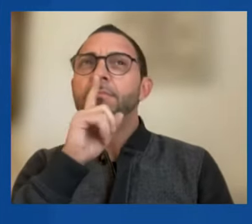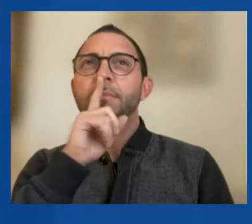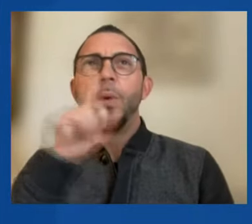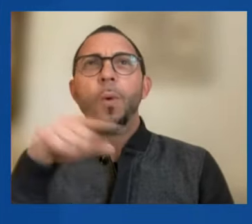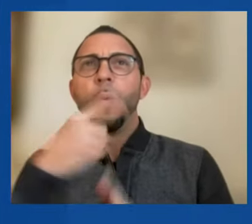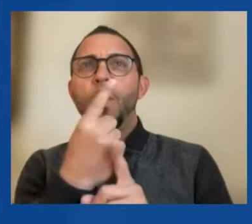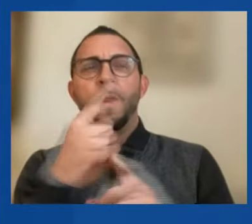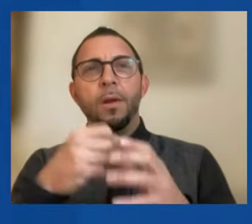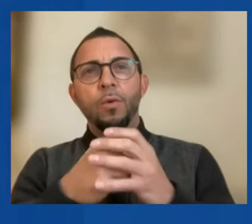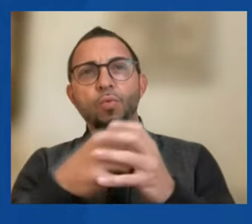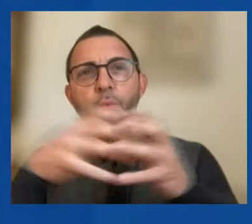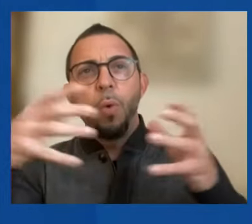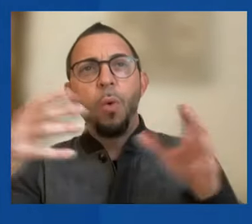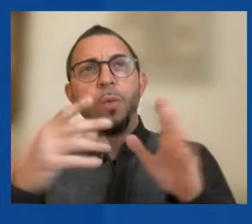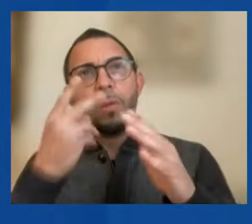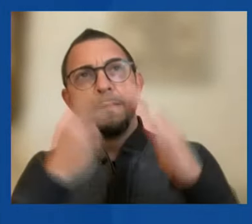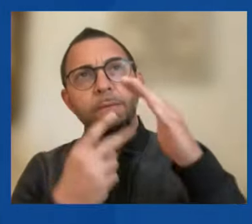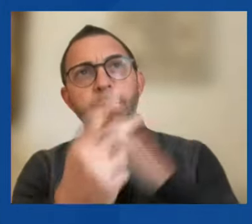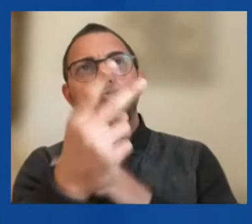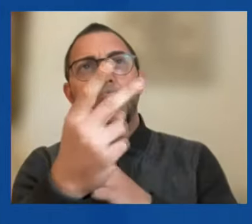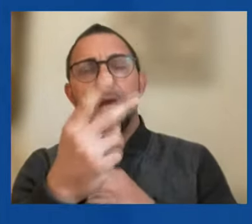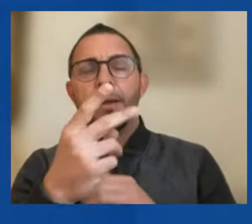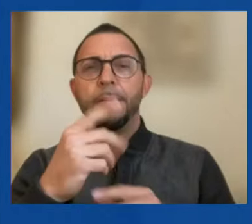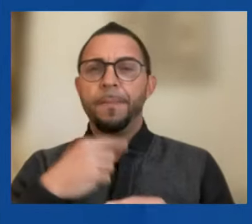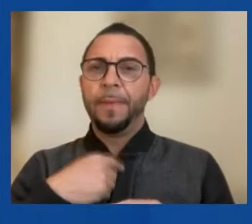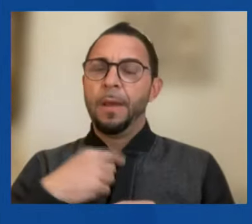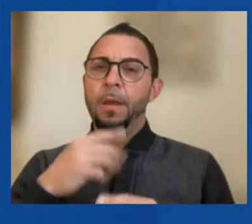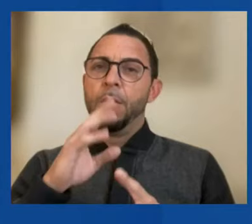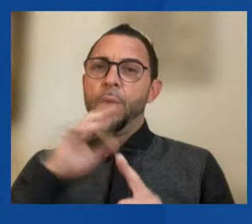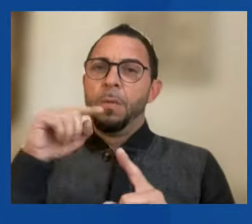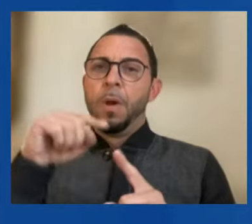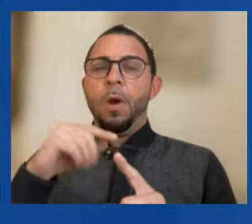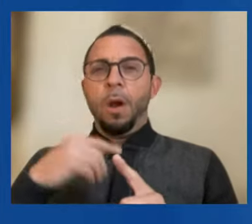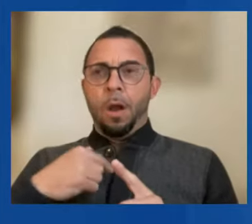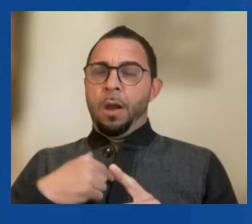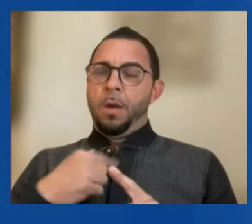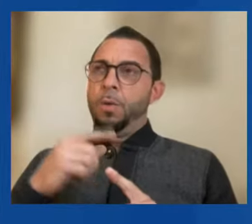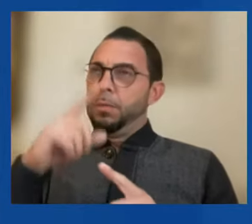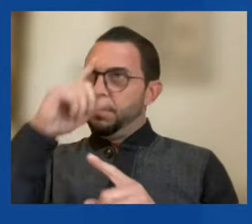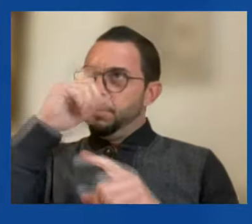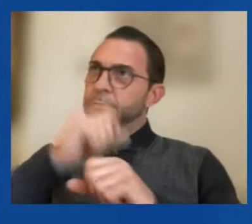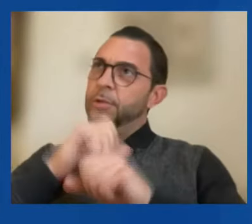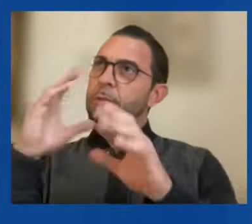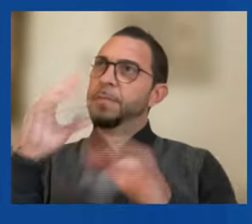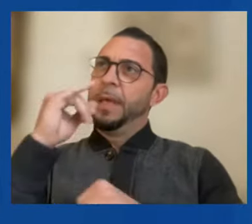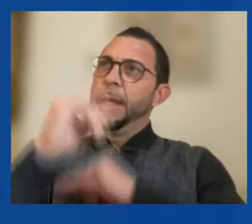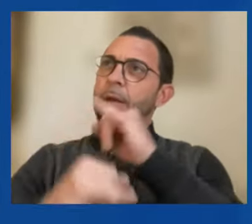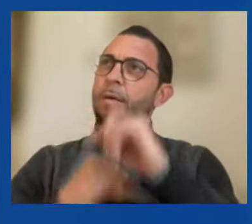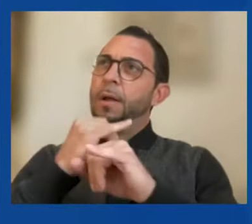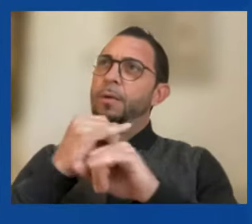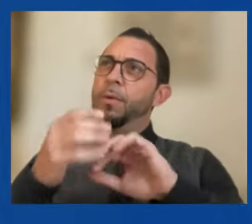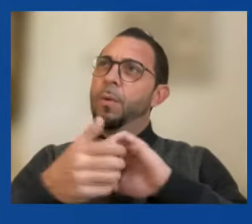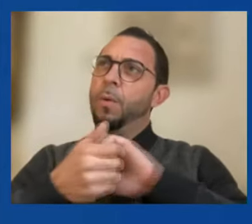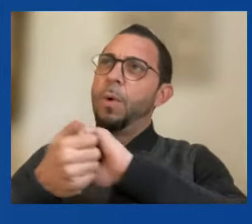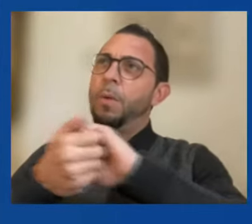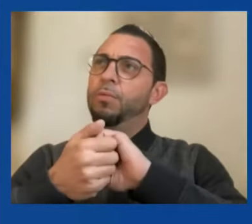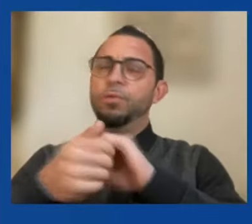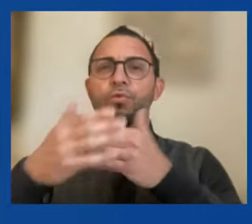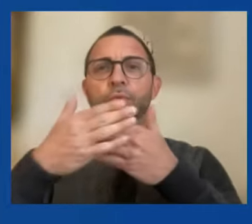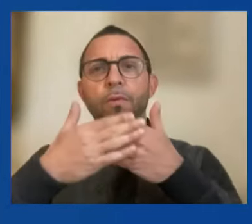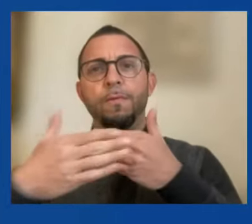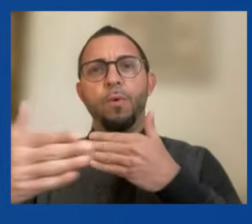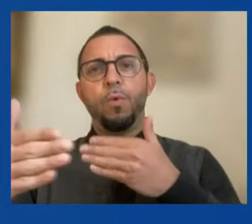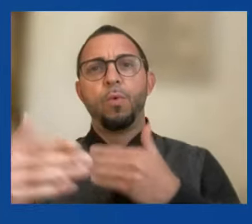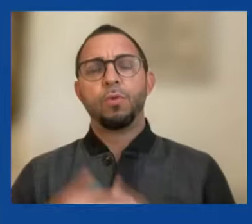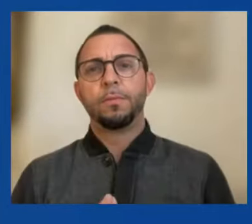also referring to our conception of international cooperation going forward. I'll focus